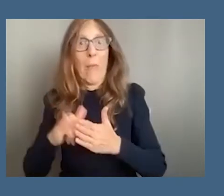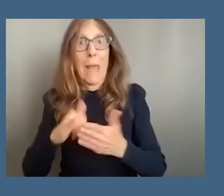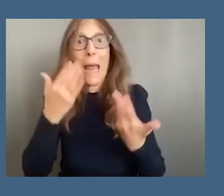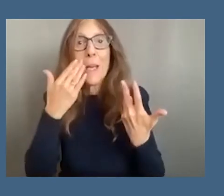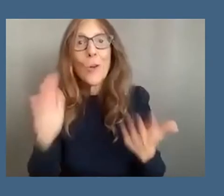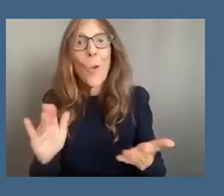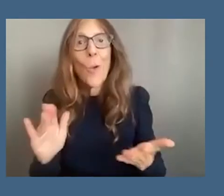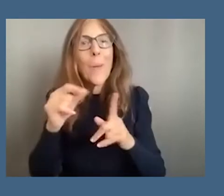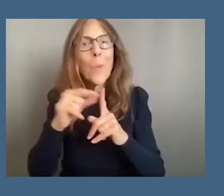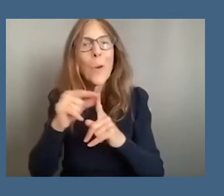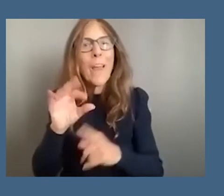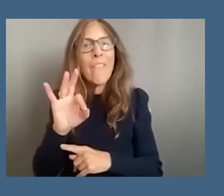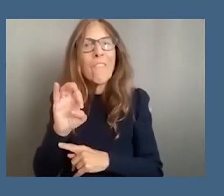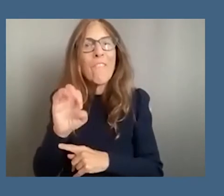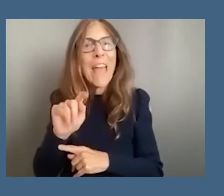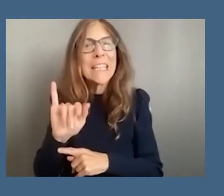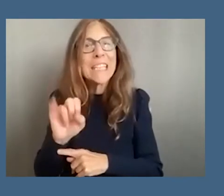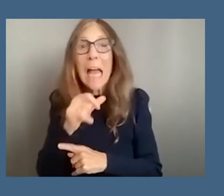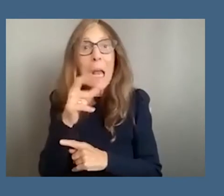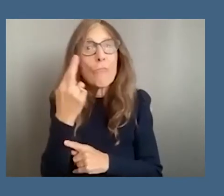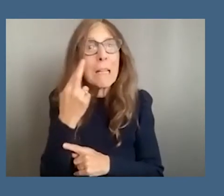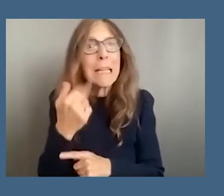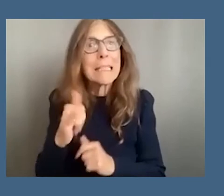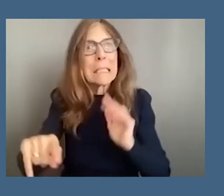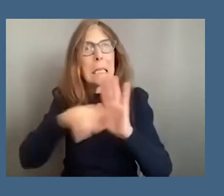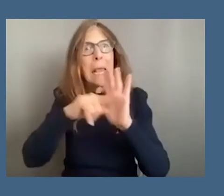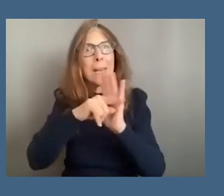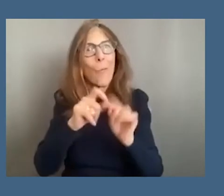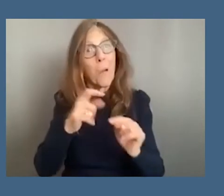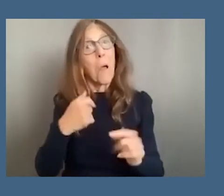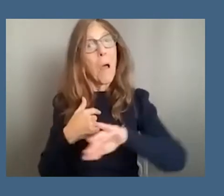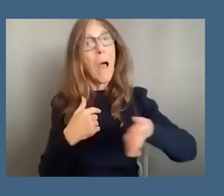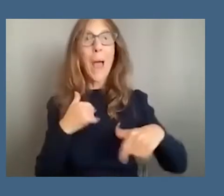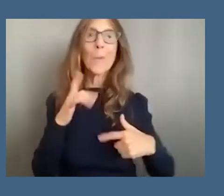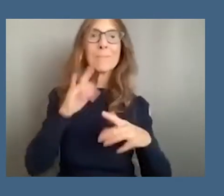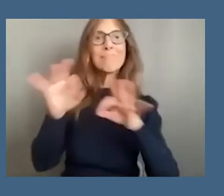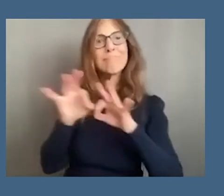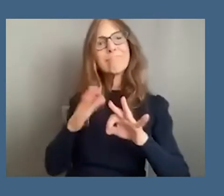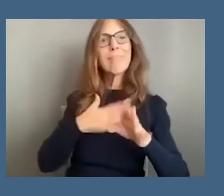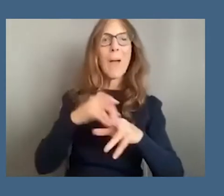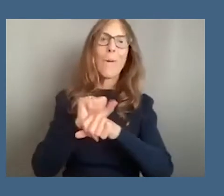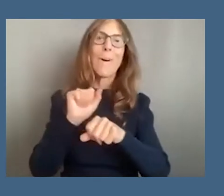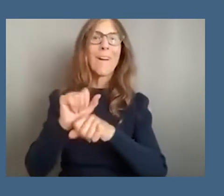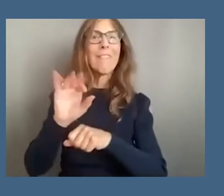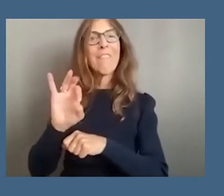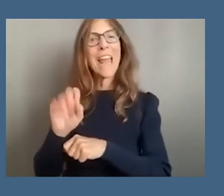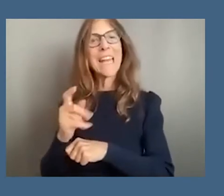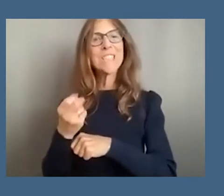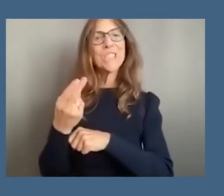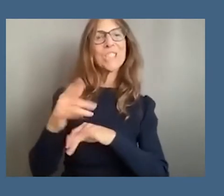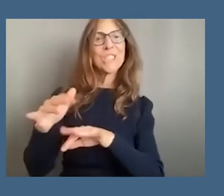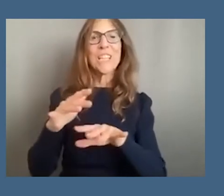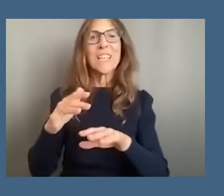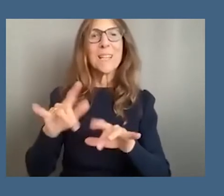fetish had negative connotations i would use it to describe my work or i'll try and use it to describe traditional work